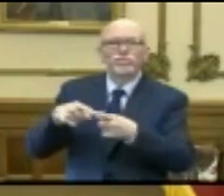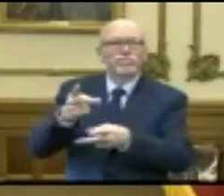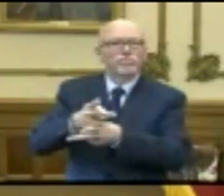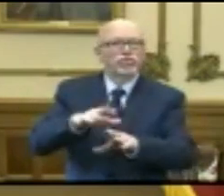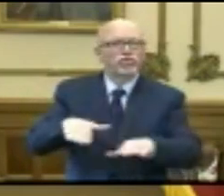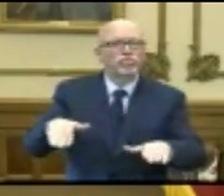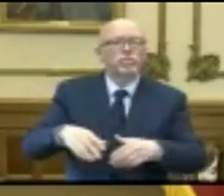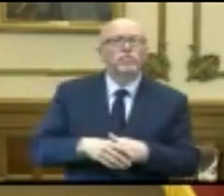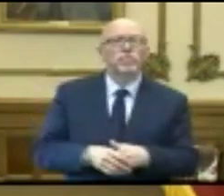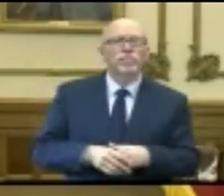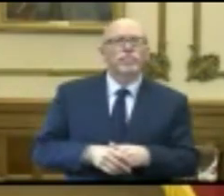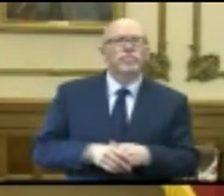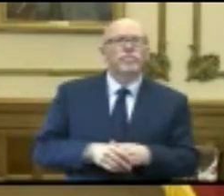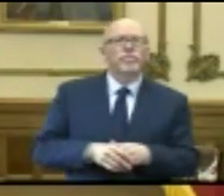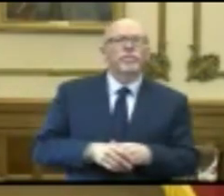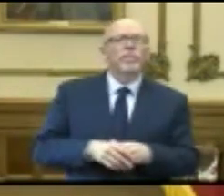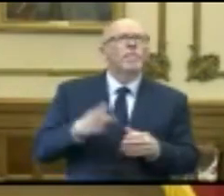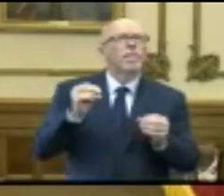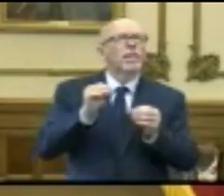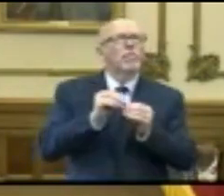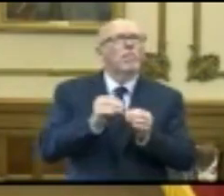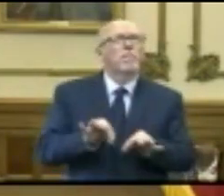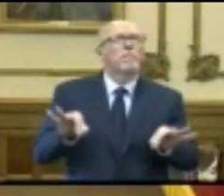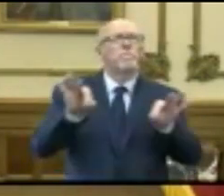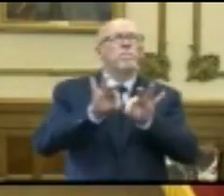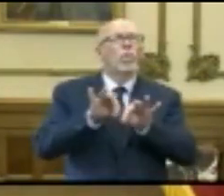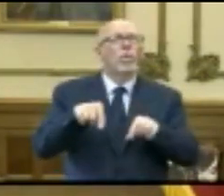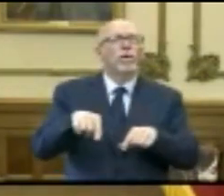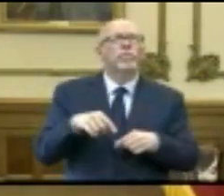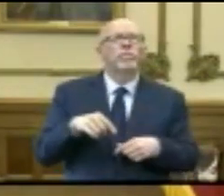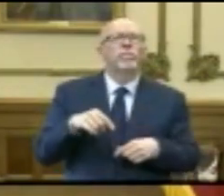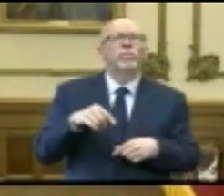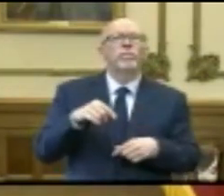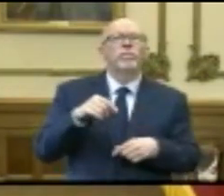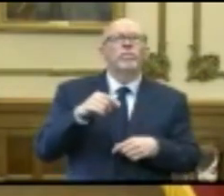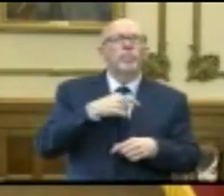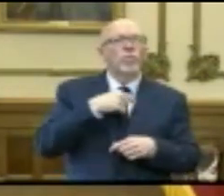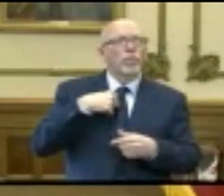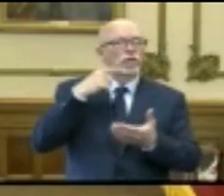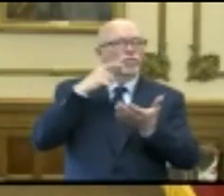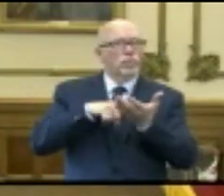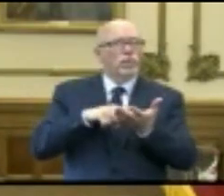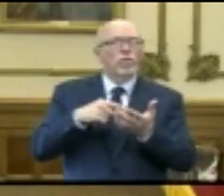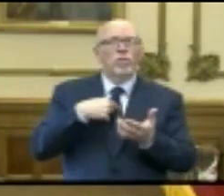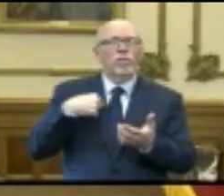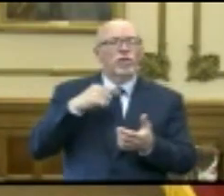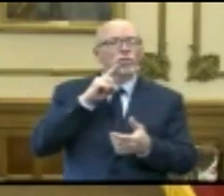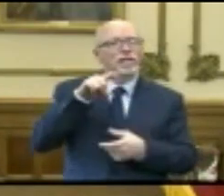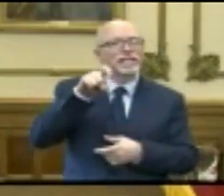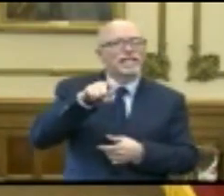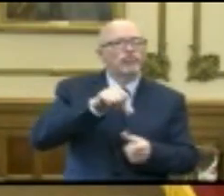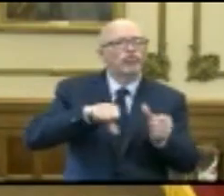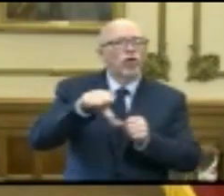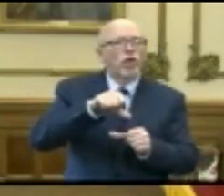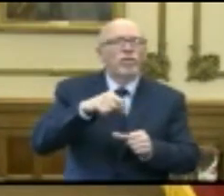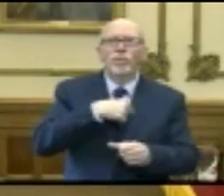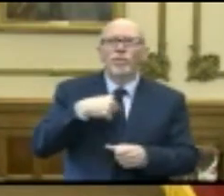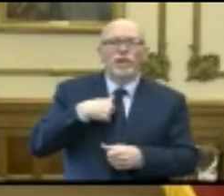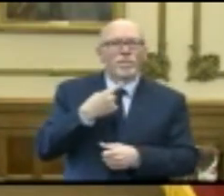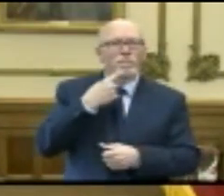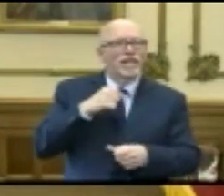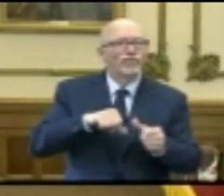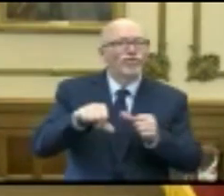importantly, though, I think as a country, we're recognizing how much we need one another, how much we miss one another,